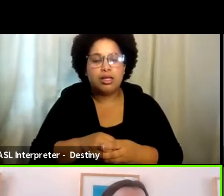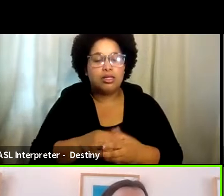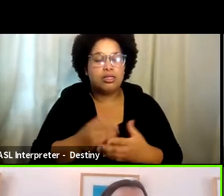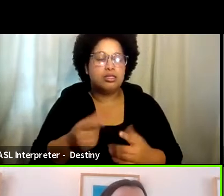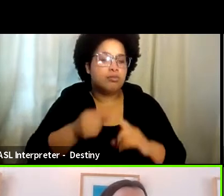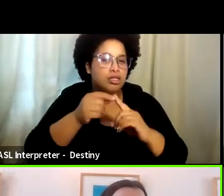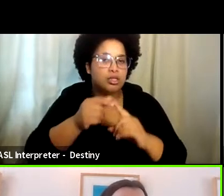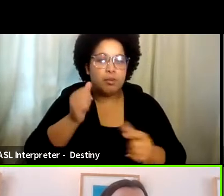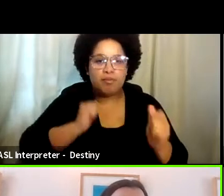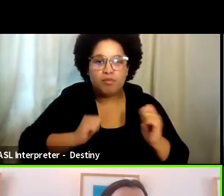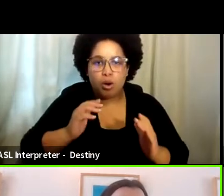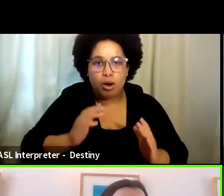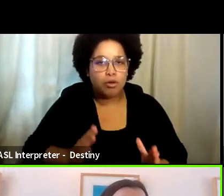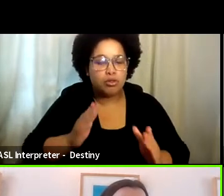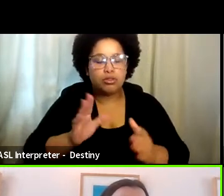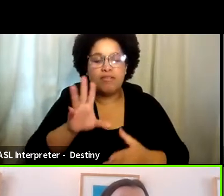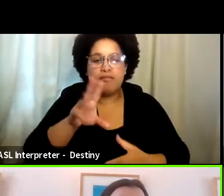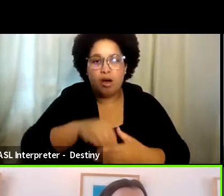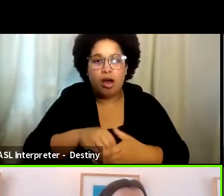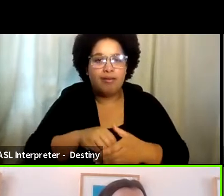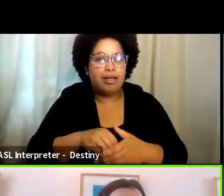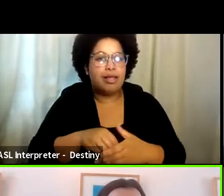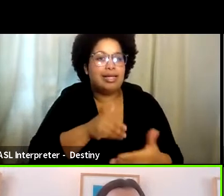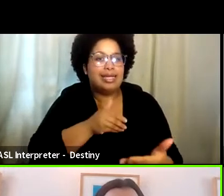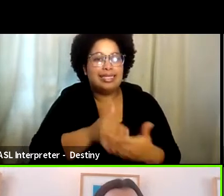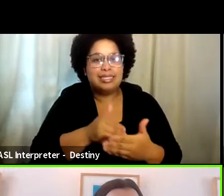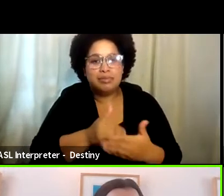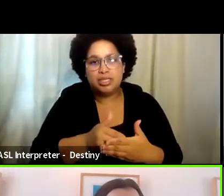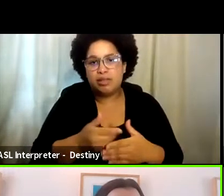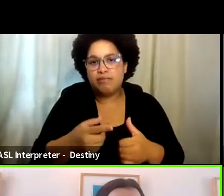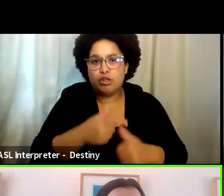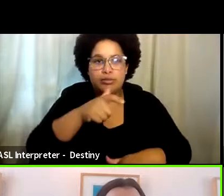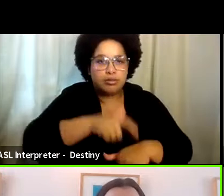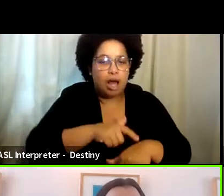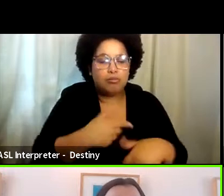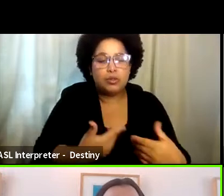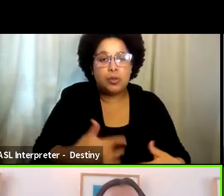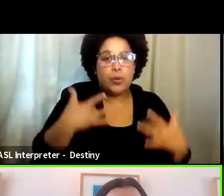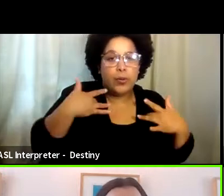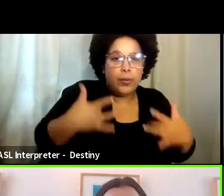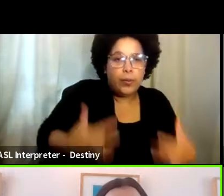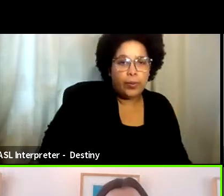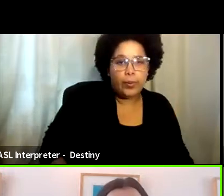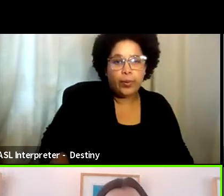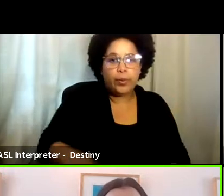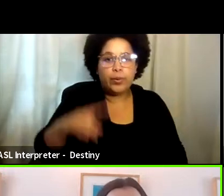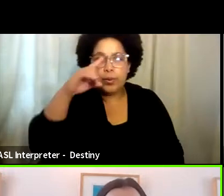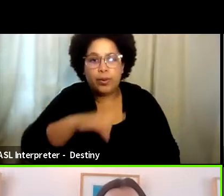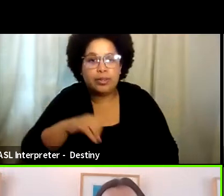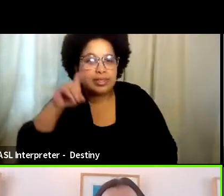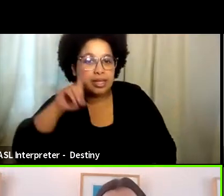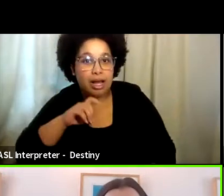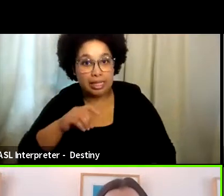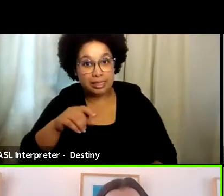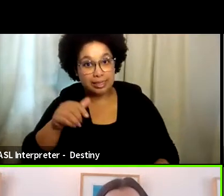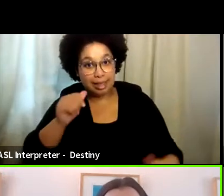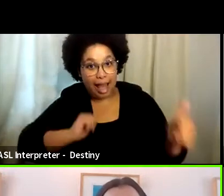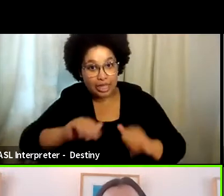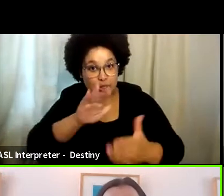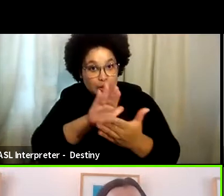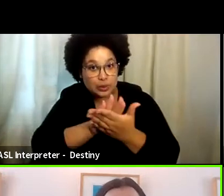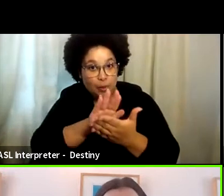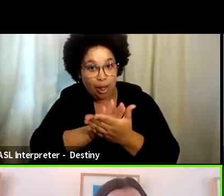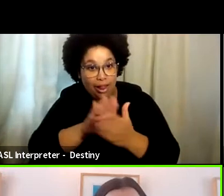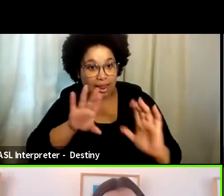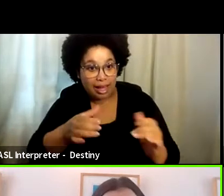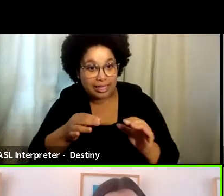intimacy on screen for the first time, whether that's simulated sex or nudity. they don't teach you in drama school or an acting class